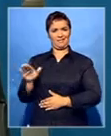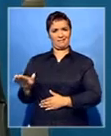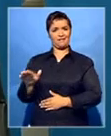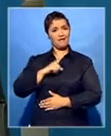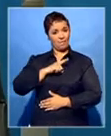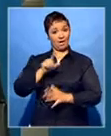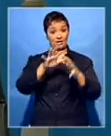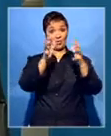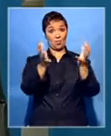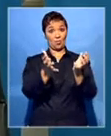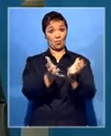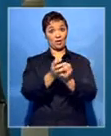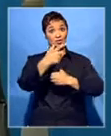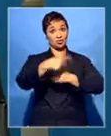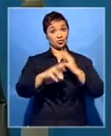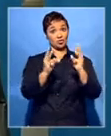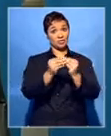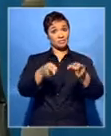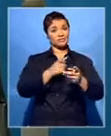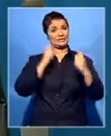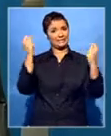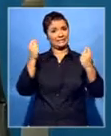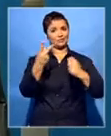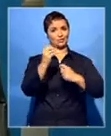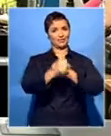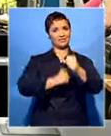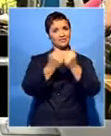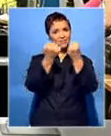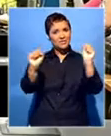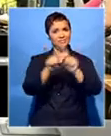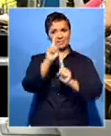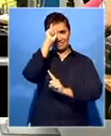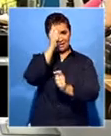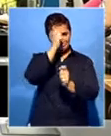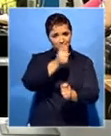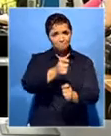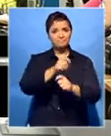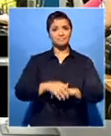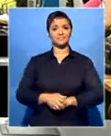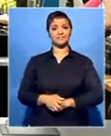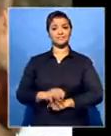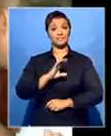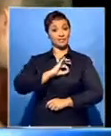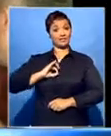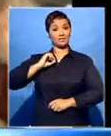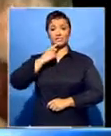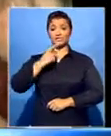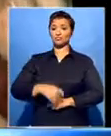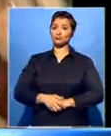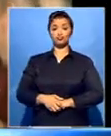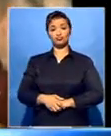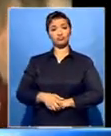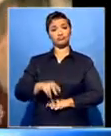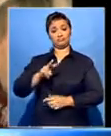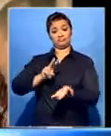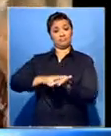Nelson Mandela and 20 years of democracy in South Africa. Pretoria says it has neither approved nor denied any